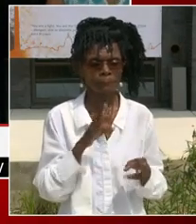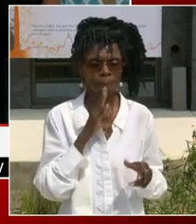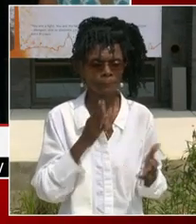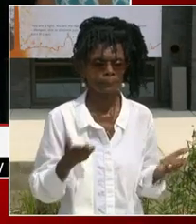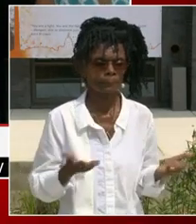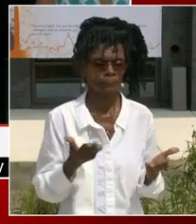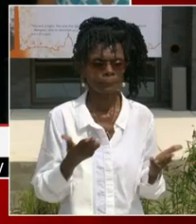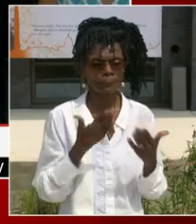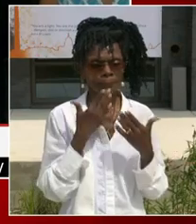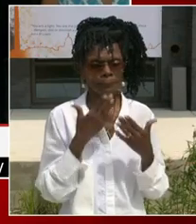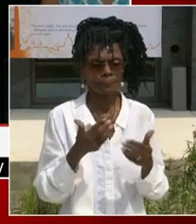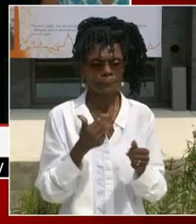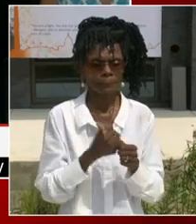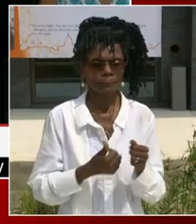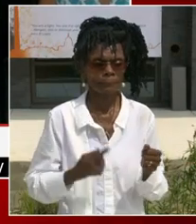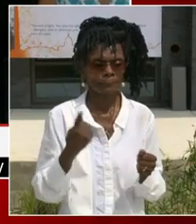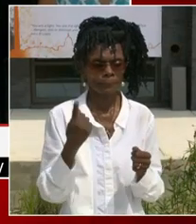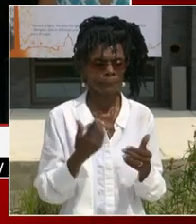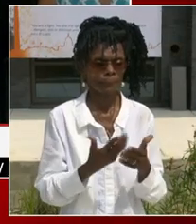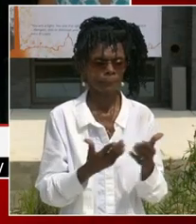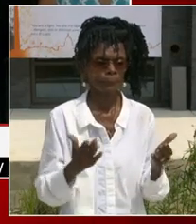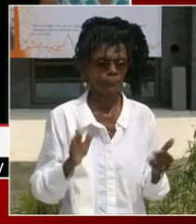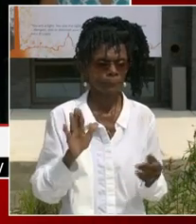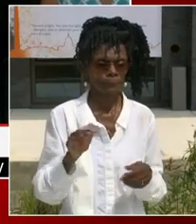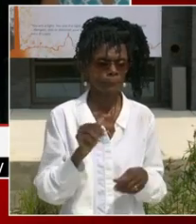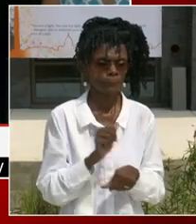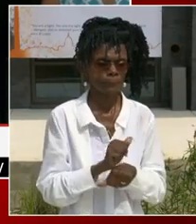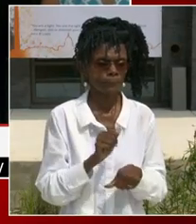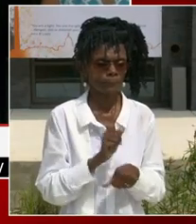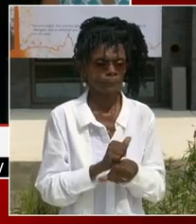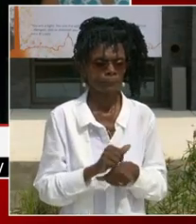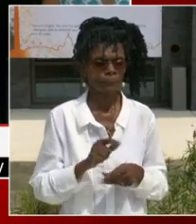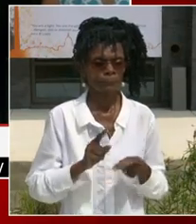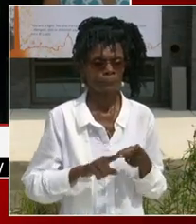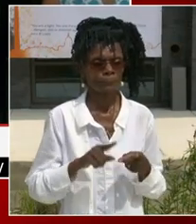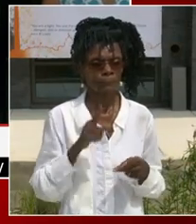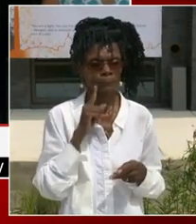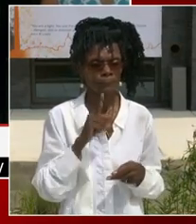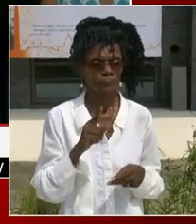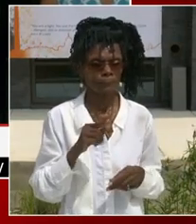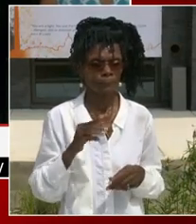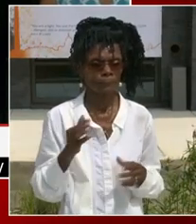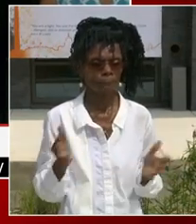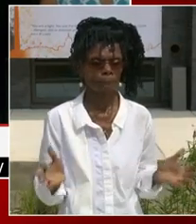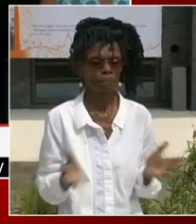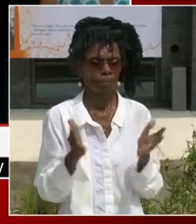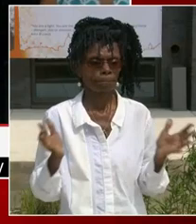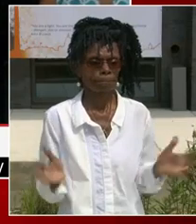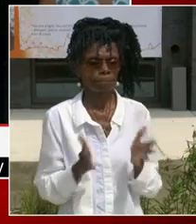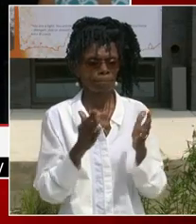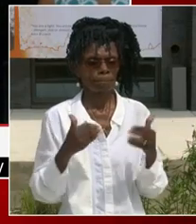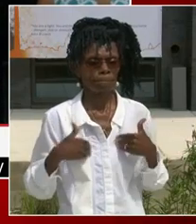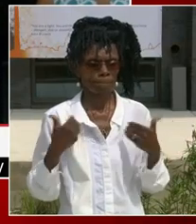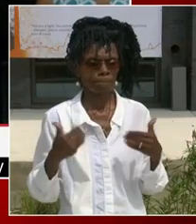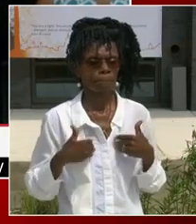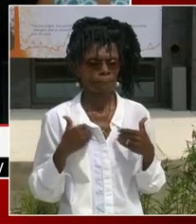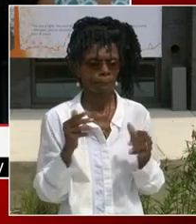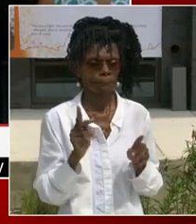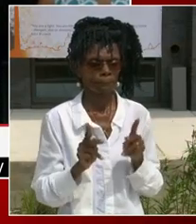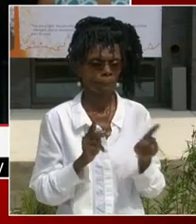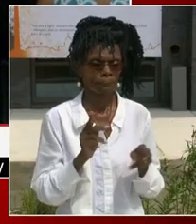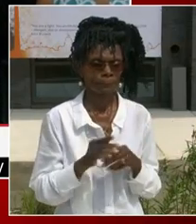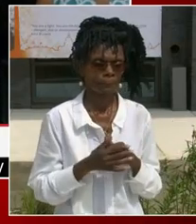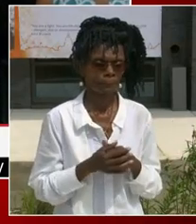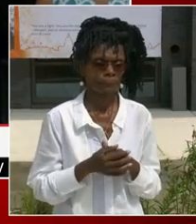Thank you for what you do. Thank you for lifting up the young people, the children, educating. It is so important.